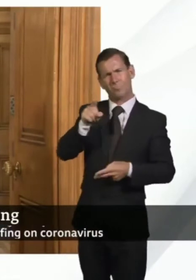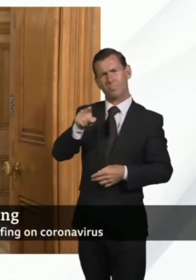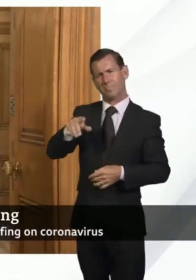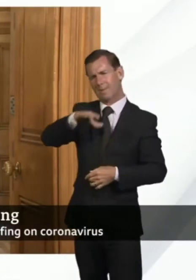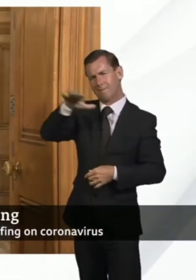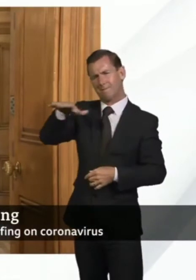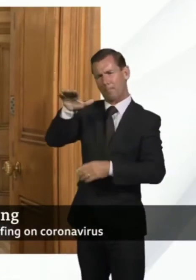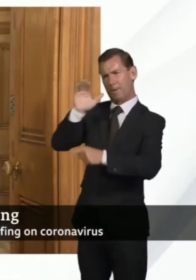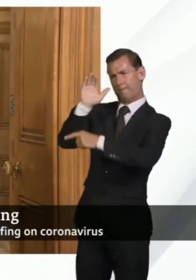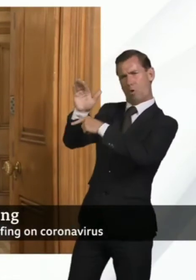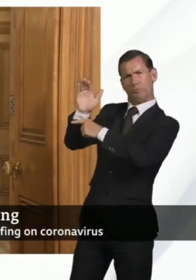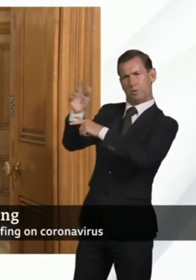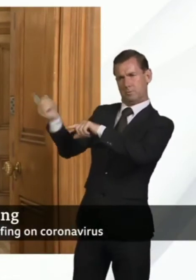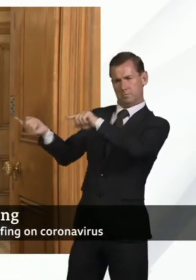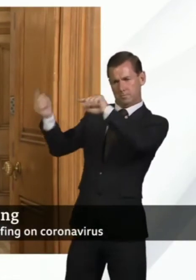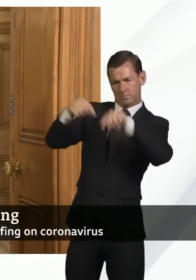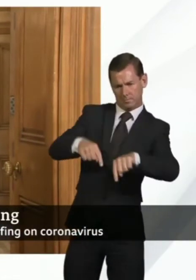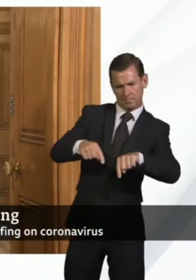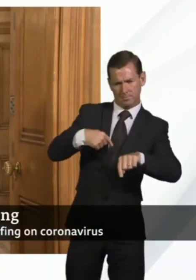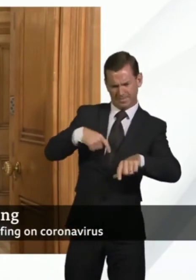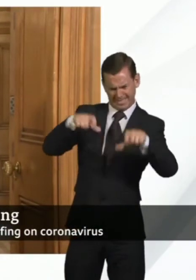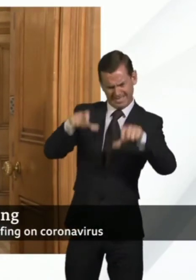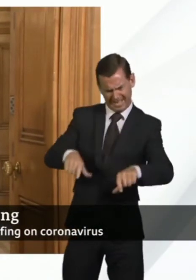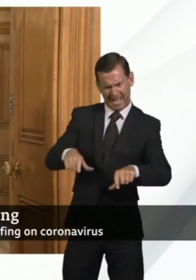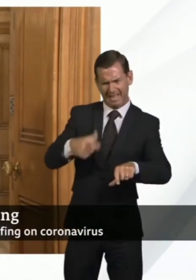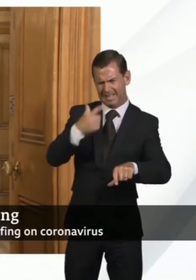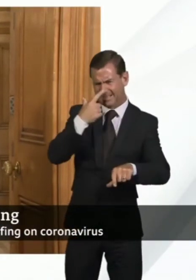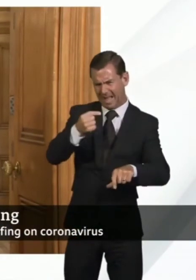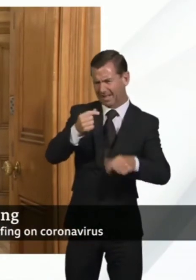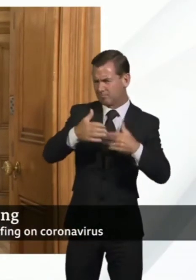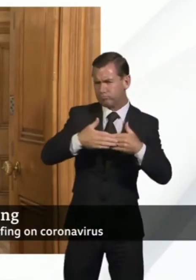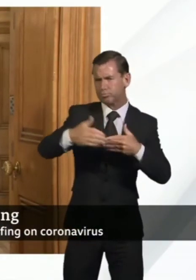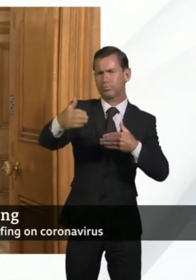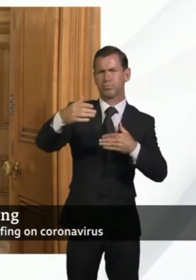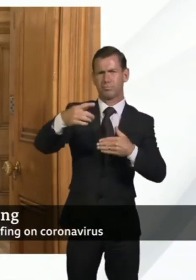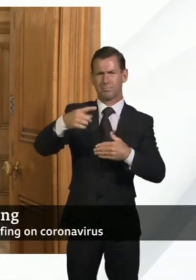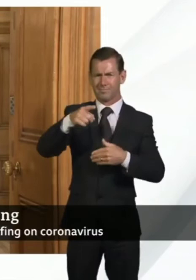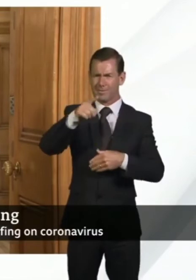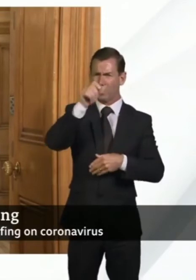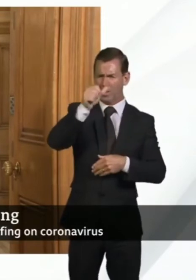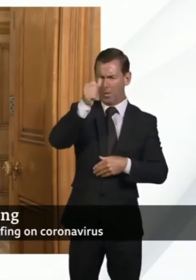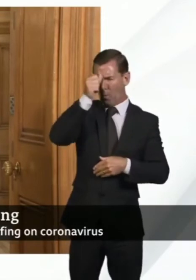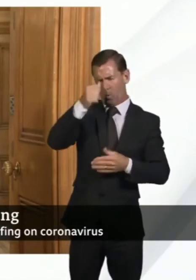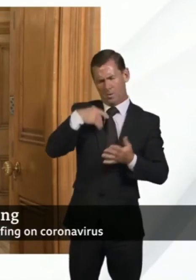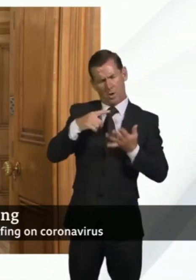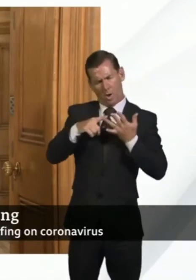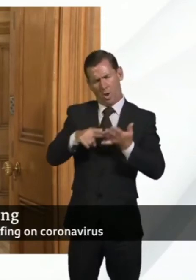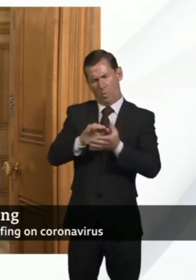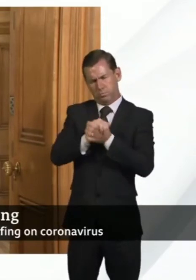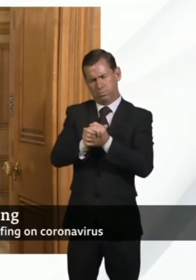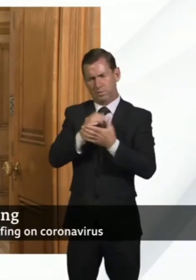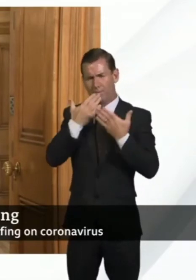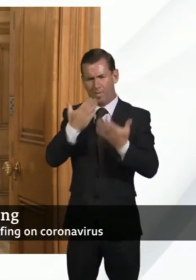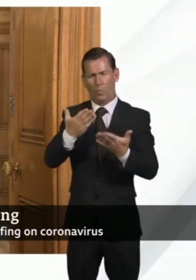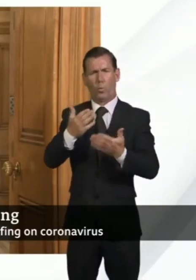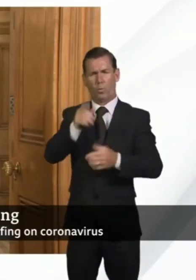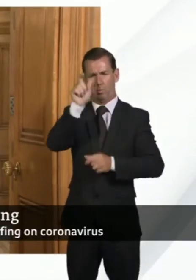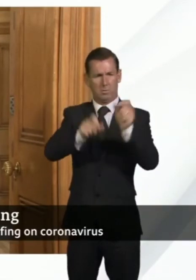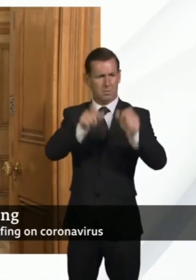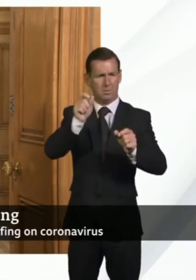leave to remain I know that we owe hospitals and others that huge debt of gratitude and that's why I said what I said about